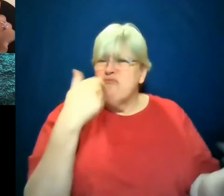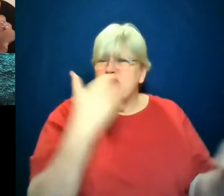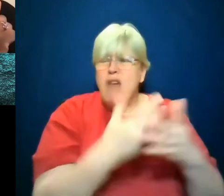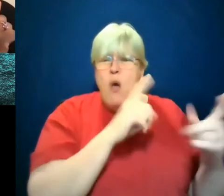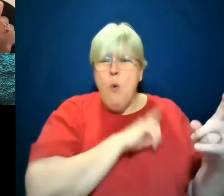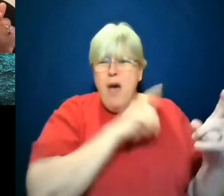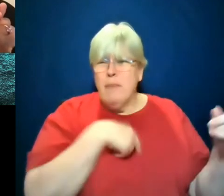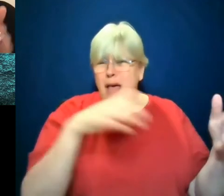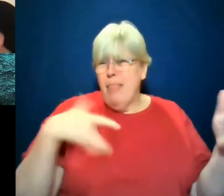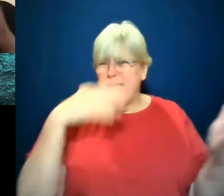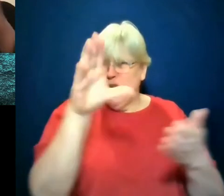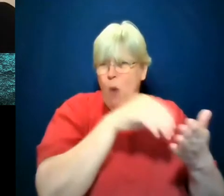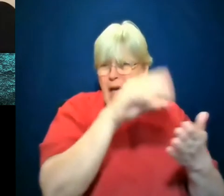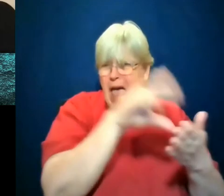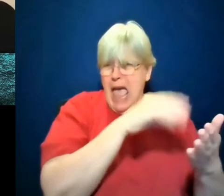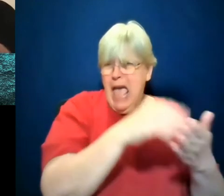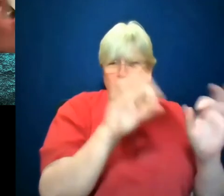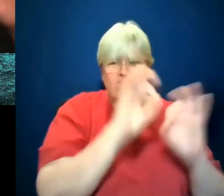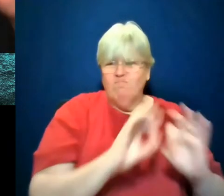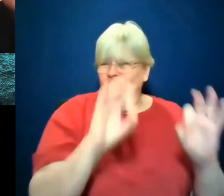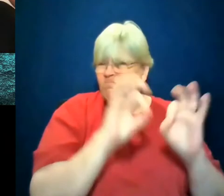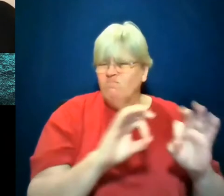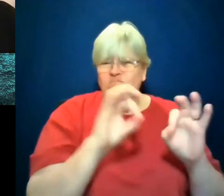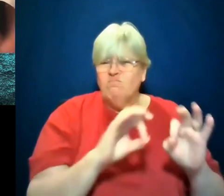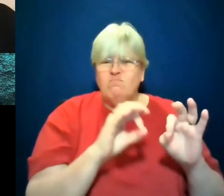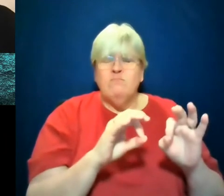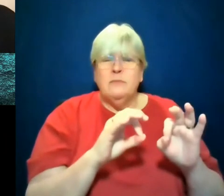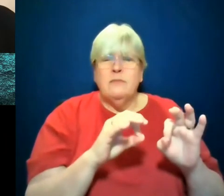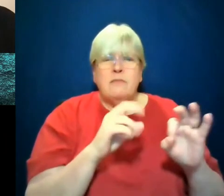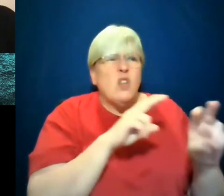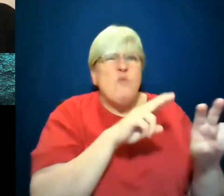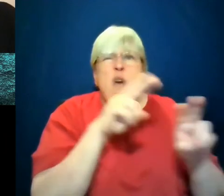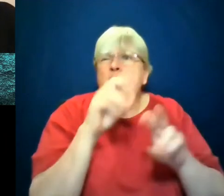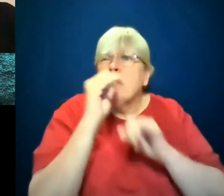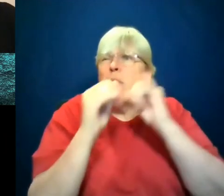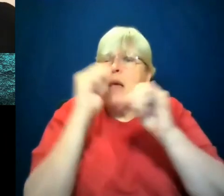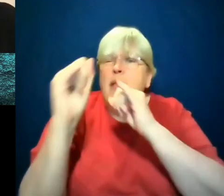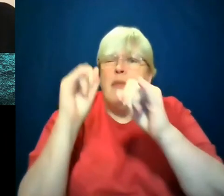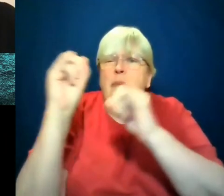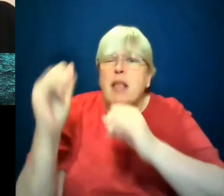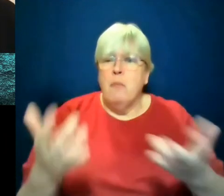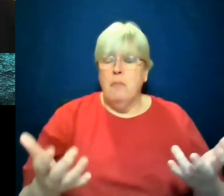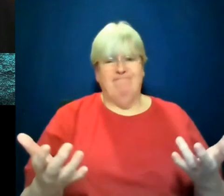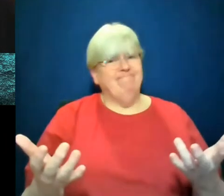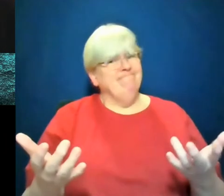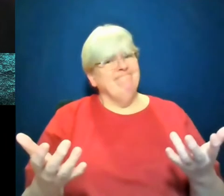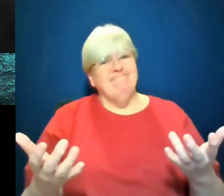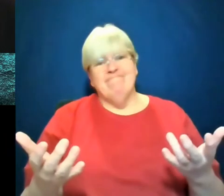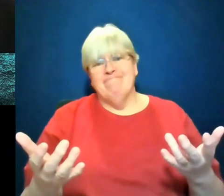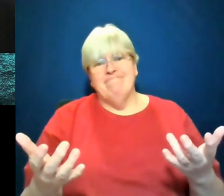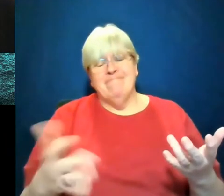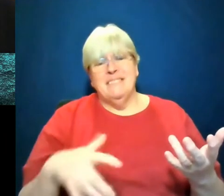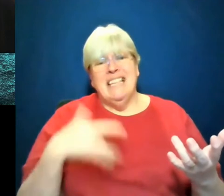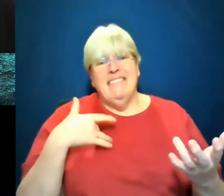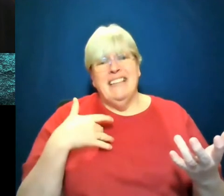wage nationally is the reason you're struggling. They look outward and blame other people of color, whom I frankly feel sometimes there's a sense of